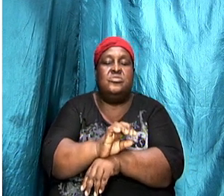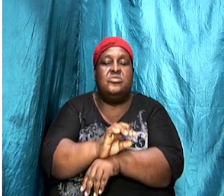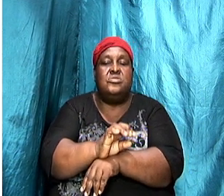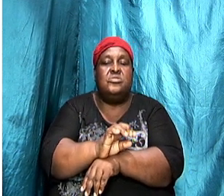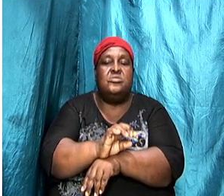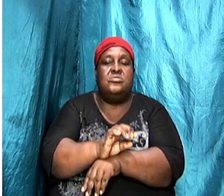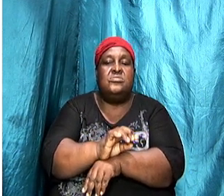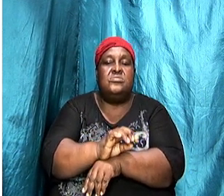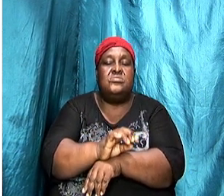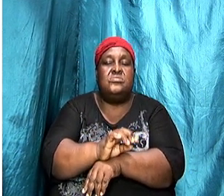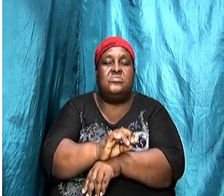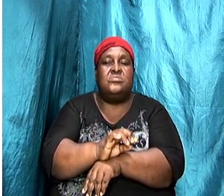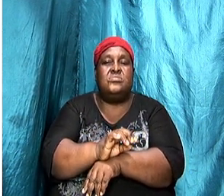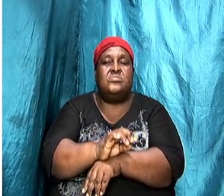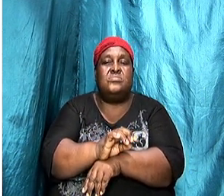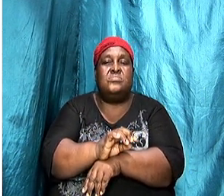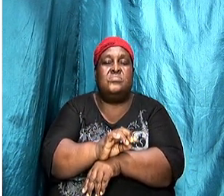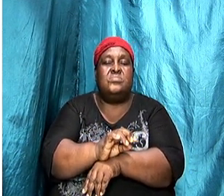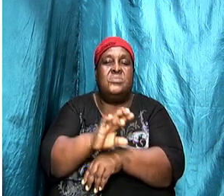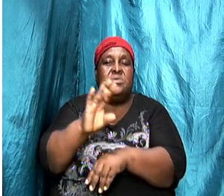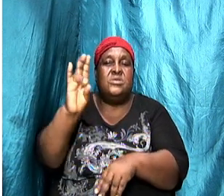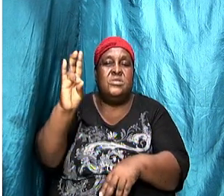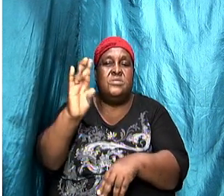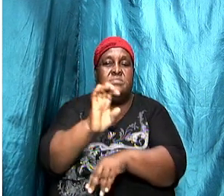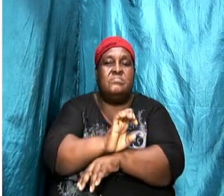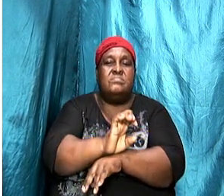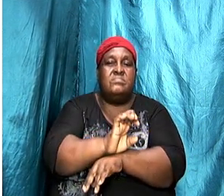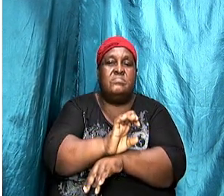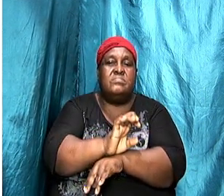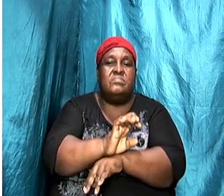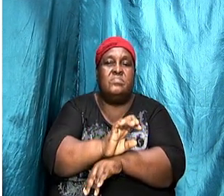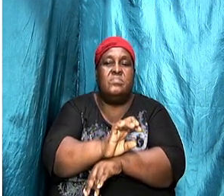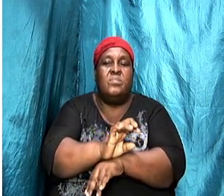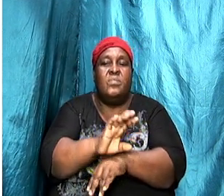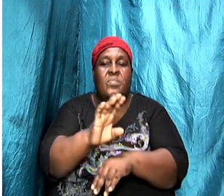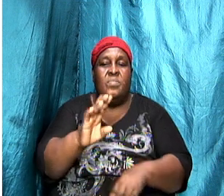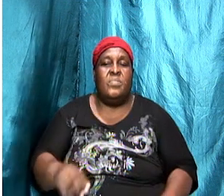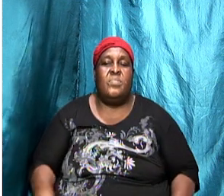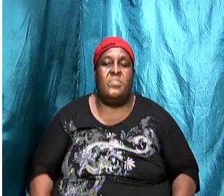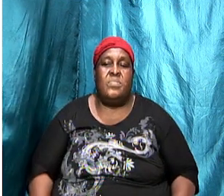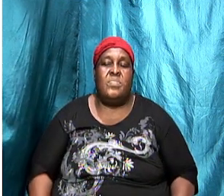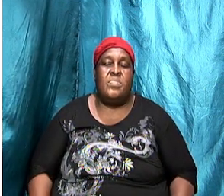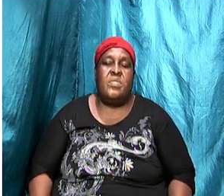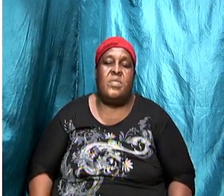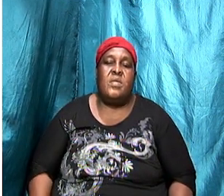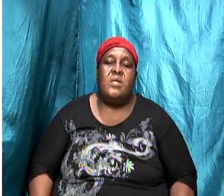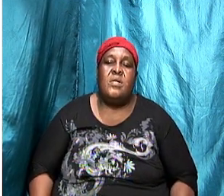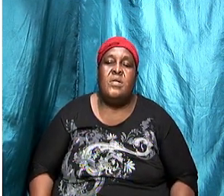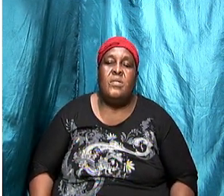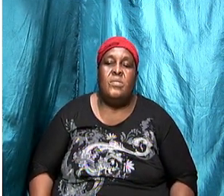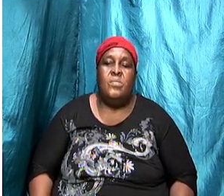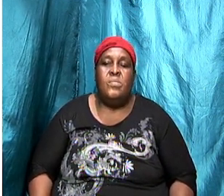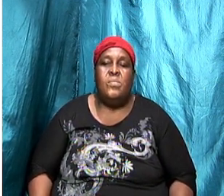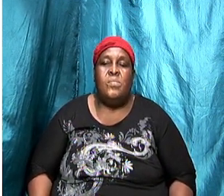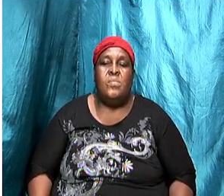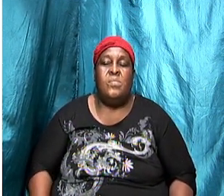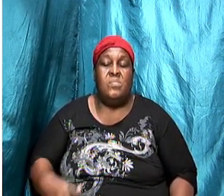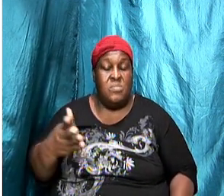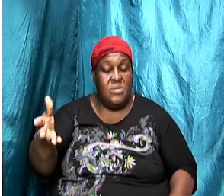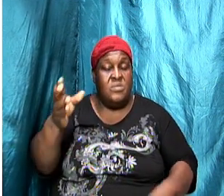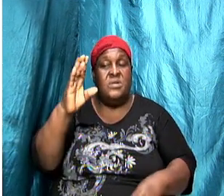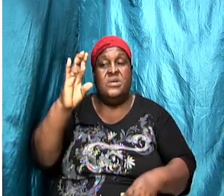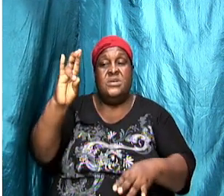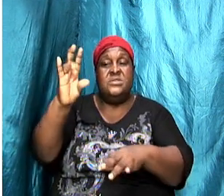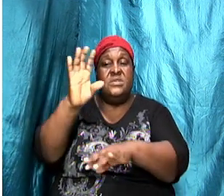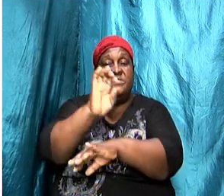Thyatira, Sardis and Philadelphia, and finally Laodicea. And these were seven